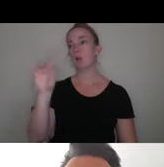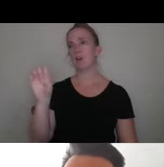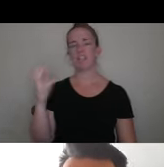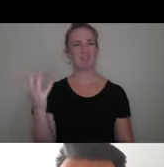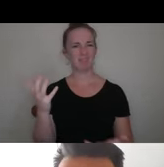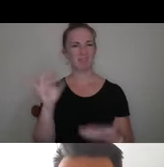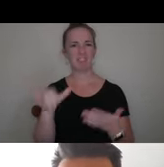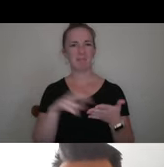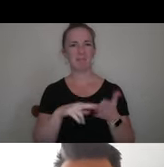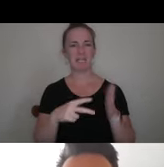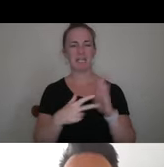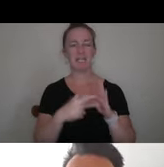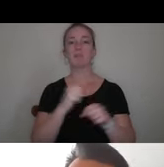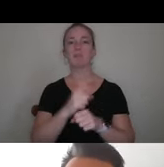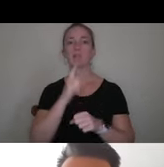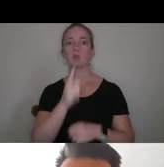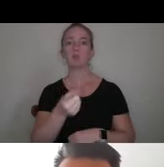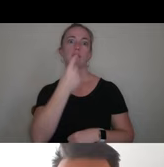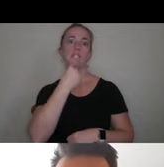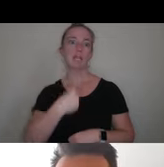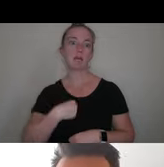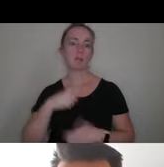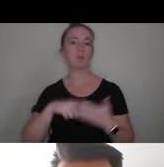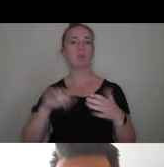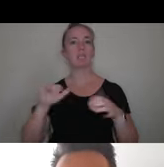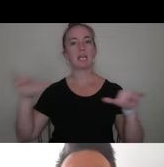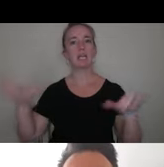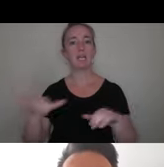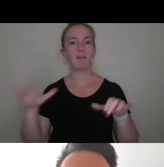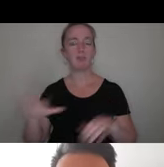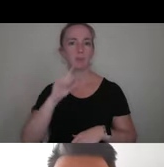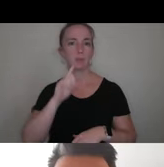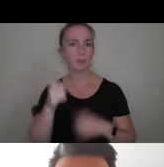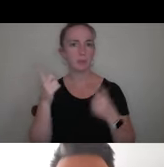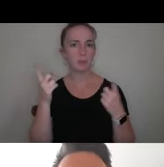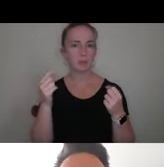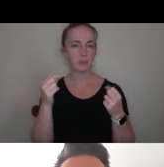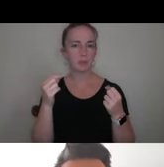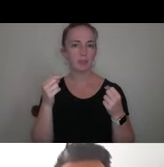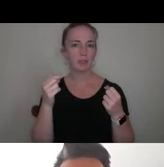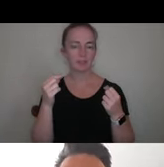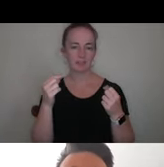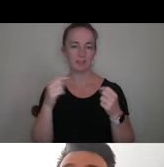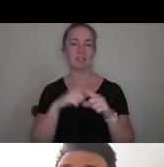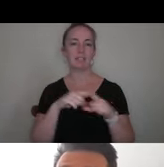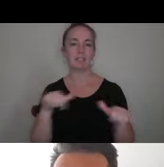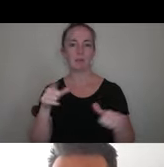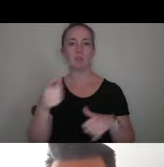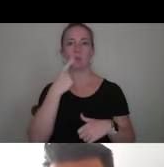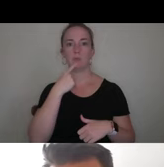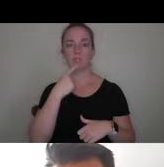So make sure you are telling me what that activity is in the same breath that you are